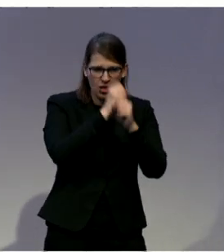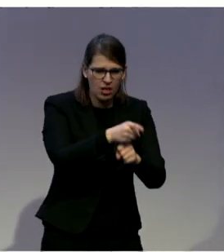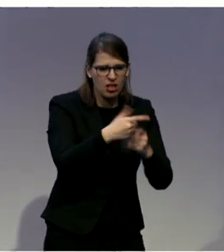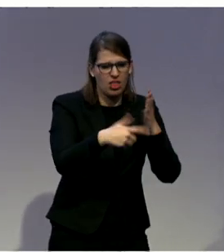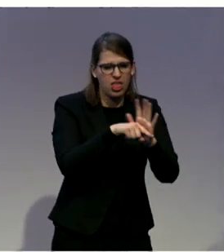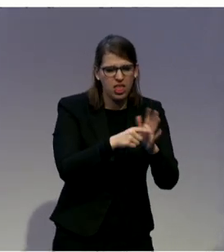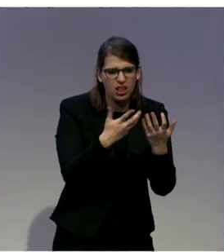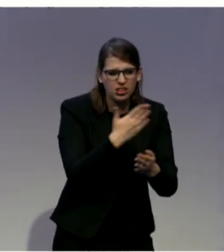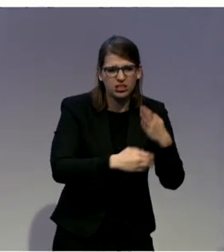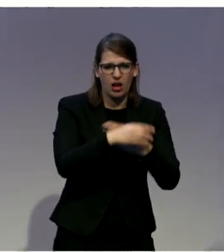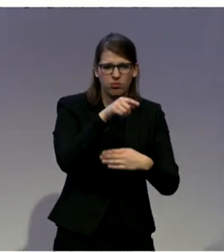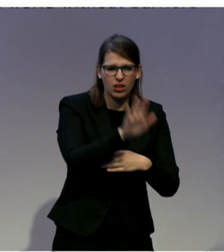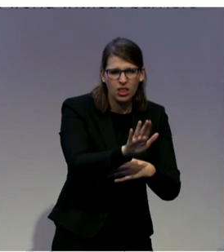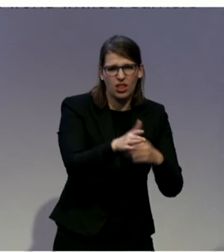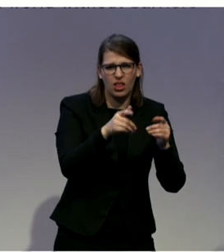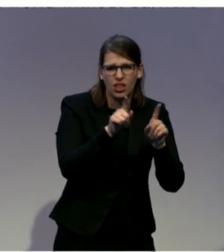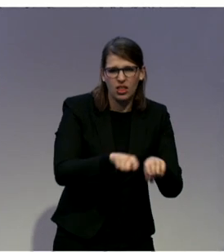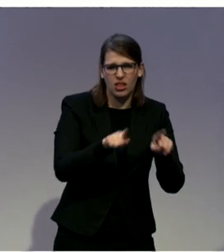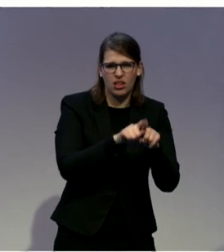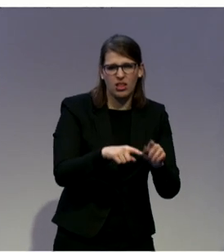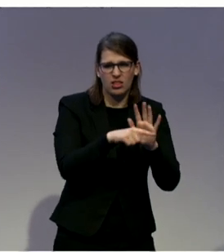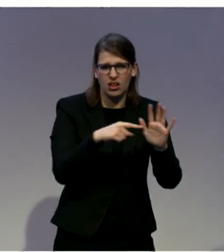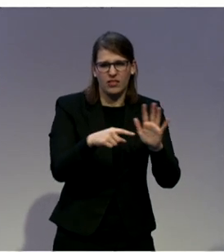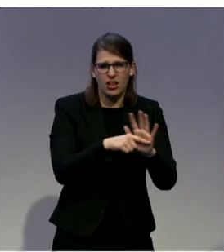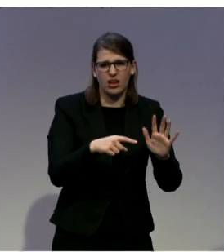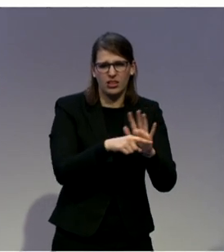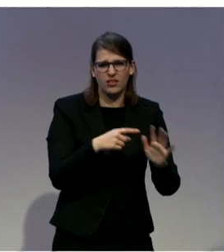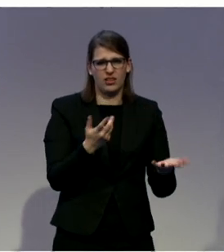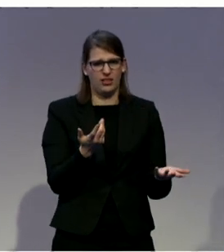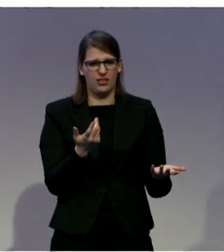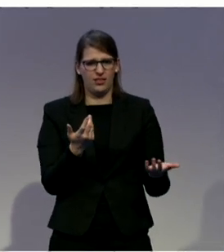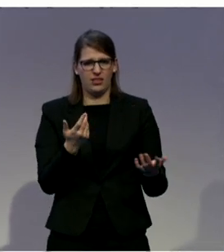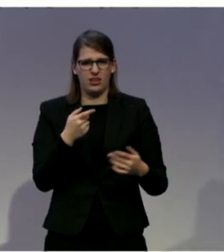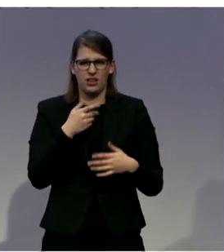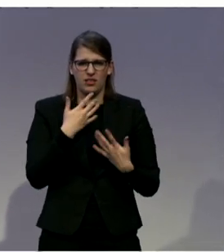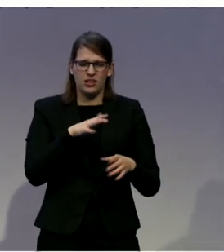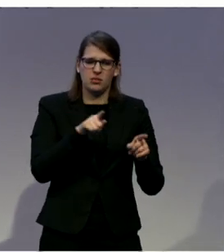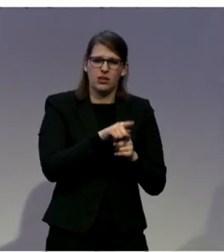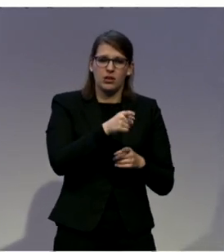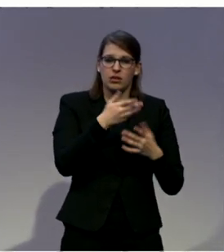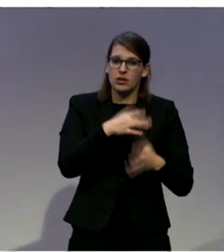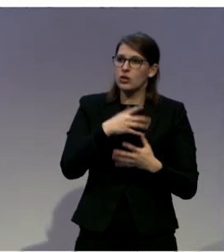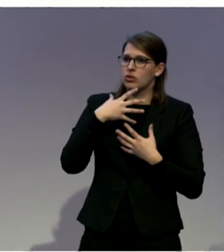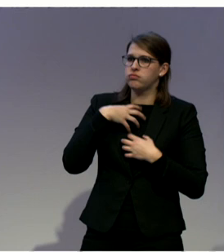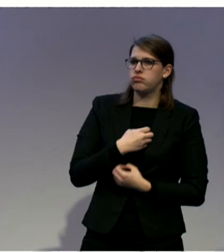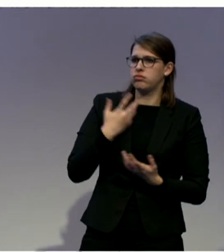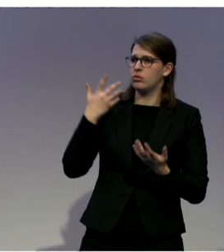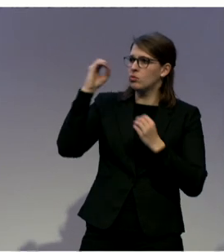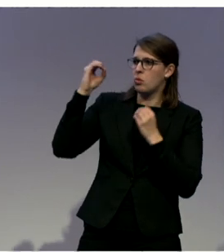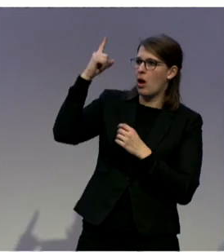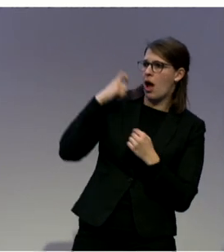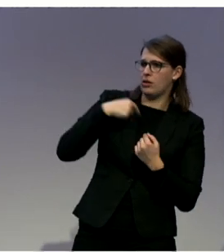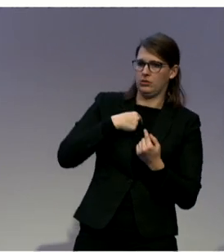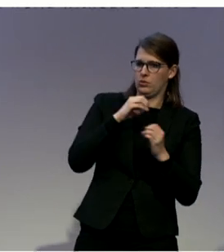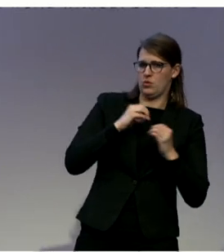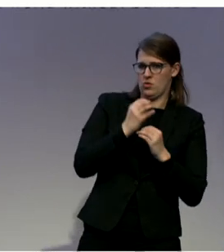left out in the cold and felt that they hadn't been consulted. And oftentimes, you know, had, I suppose, entered into kind